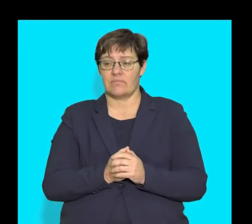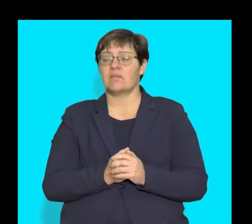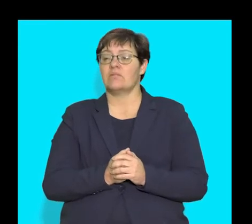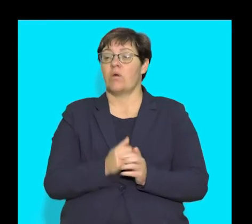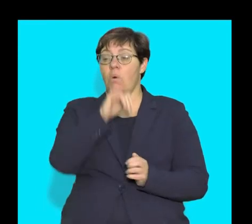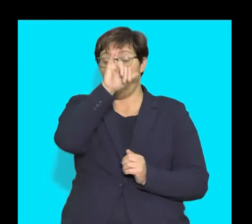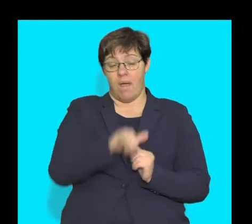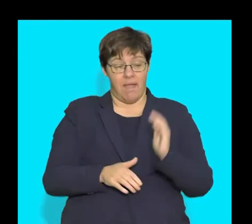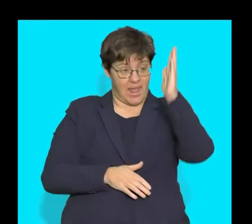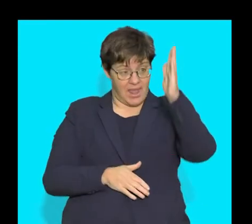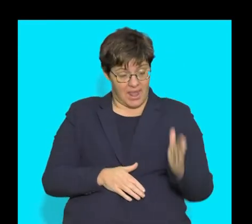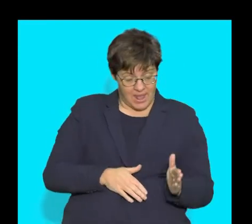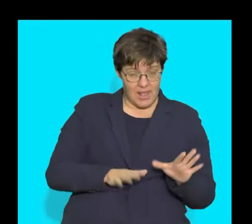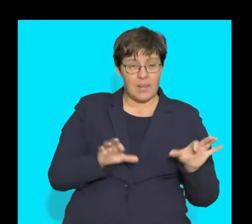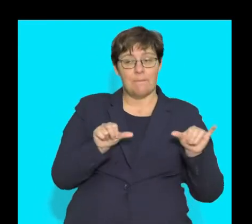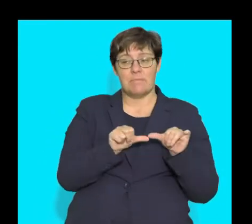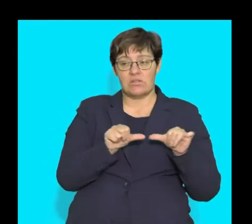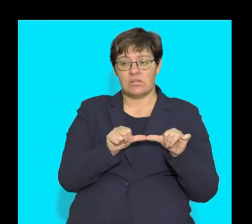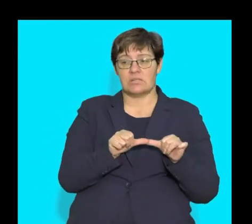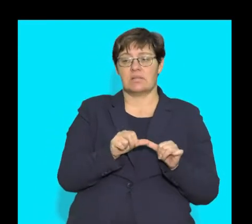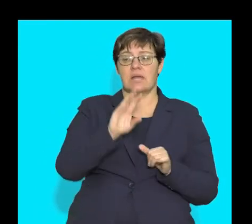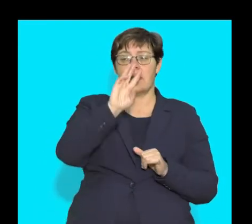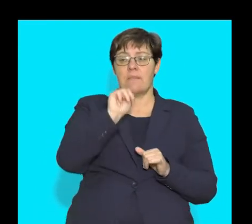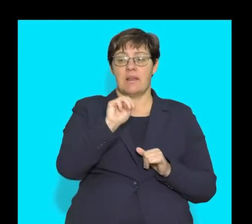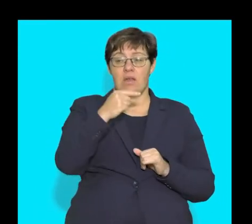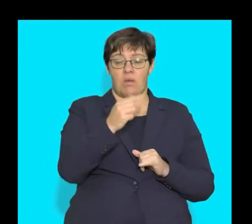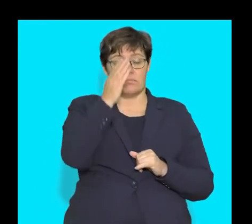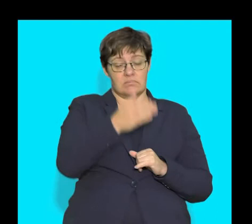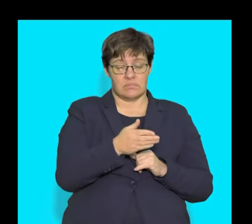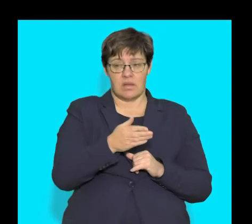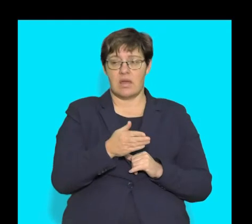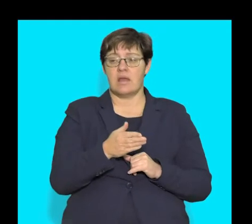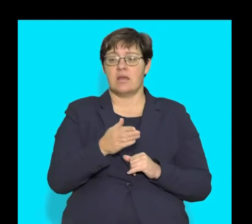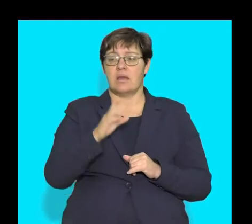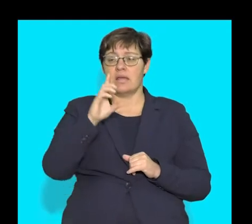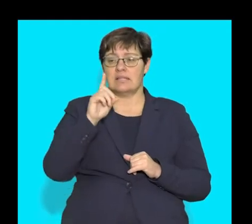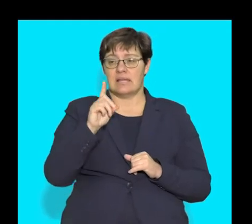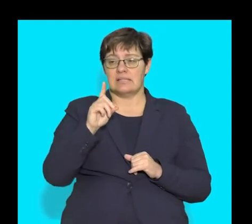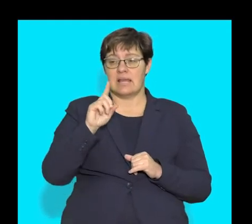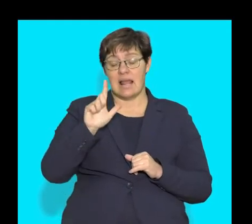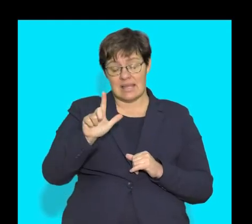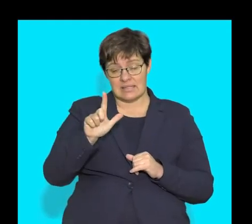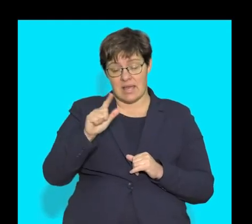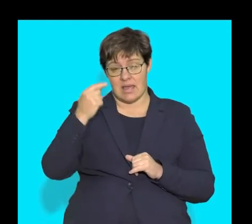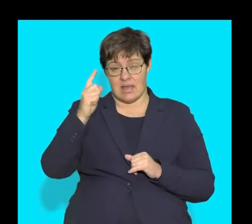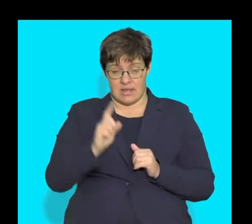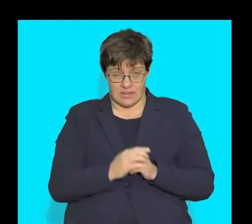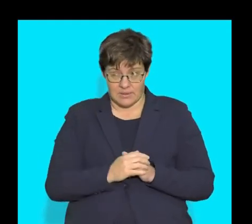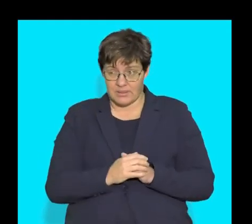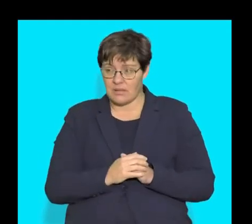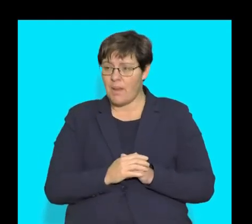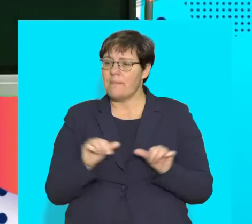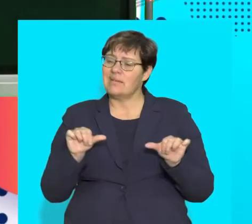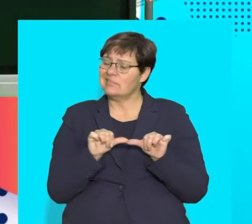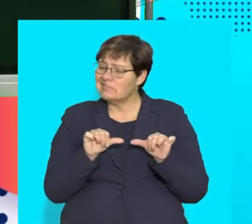the blood glucose levels are measured in milligrams per deciliter. So that is essentially the stats